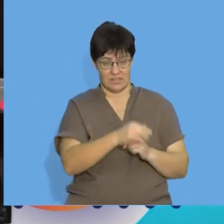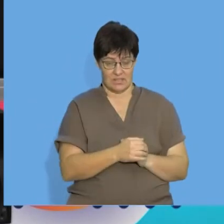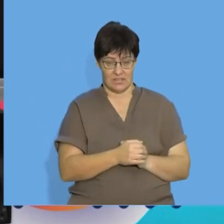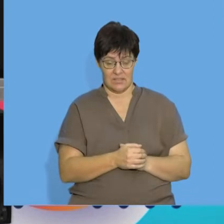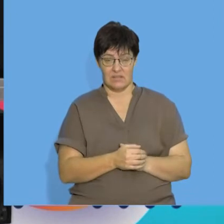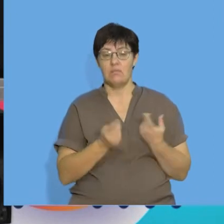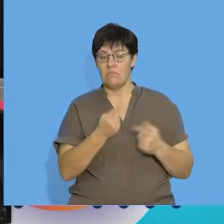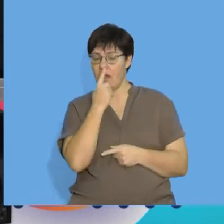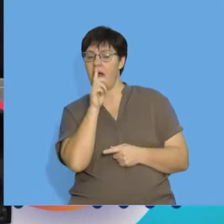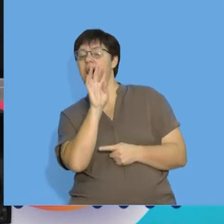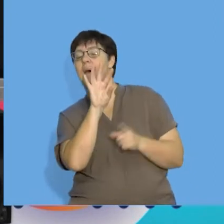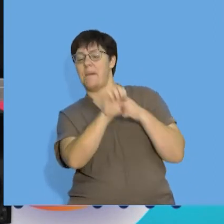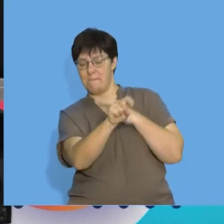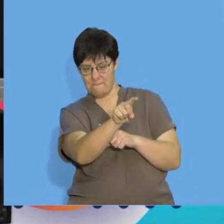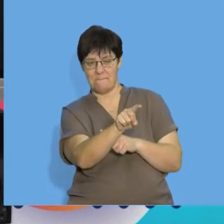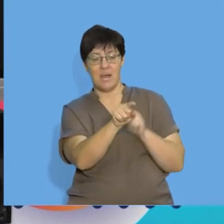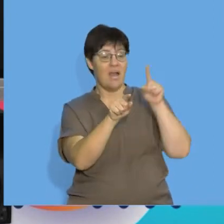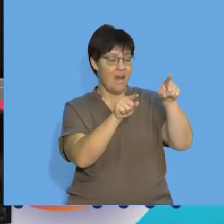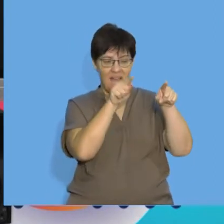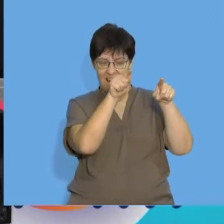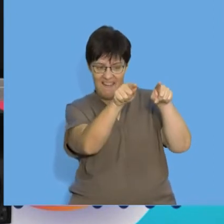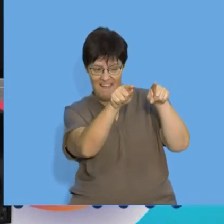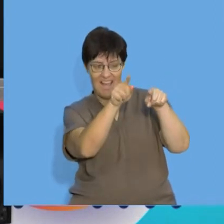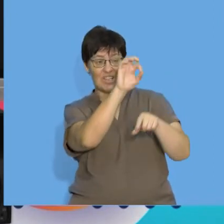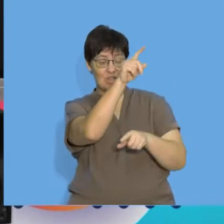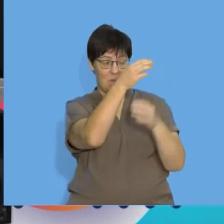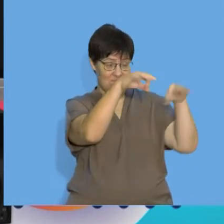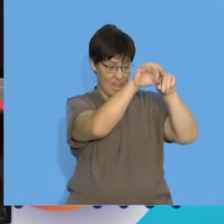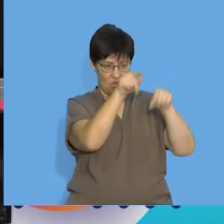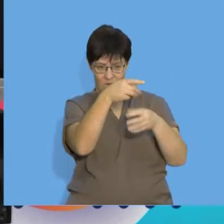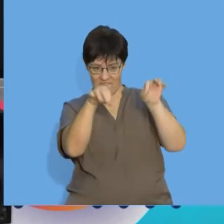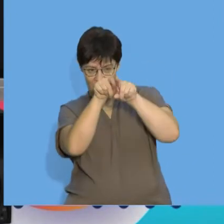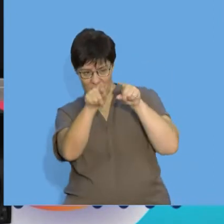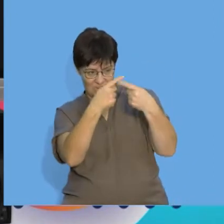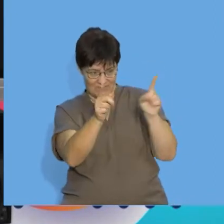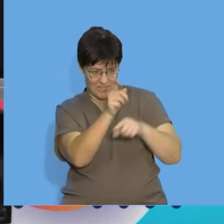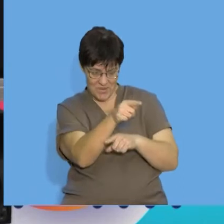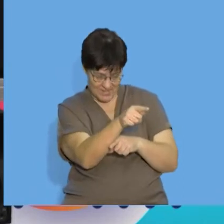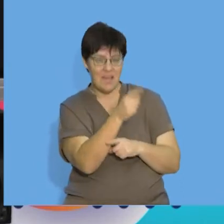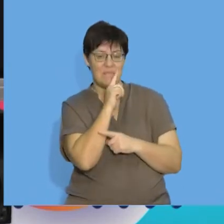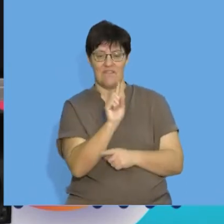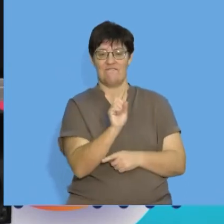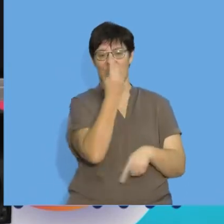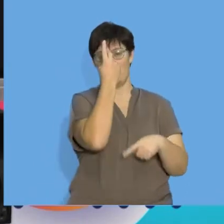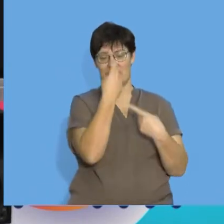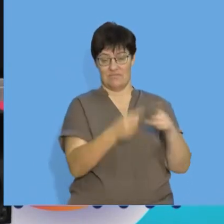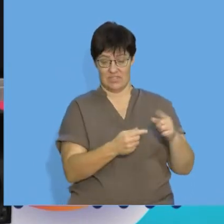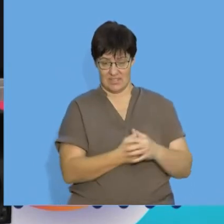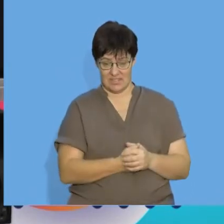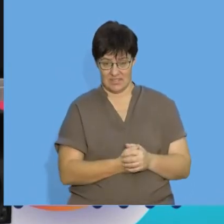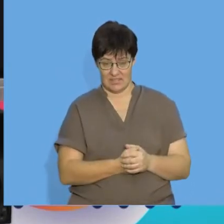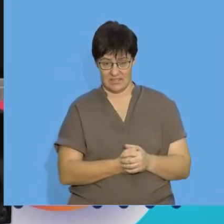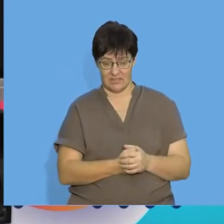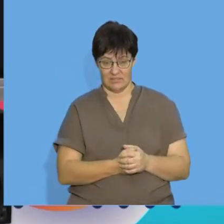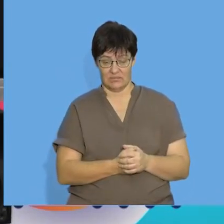give you a pattern and you figure out the differences between those term values that is your first difference.